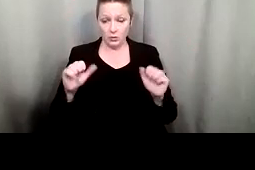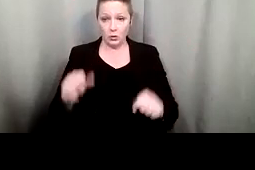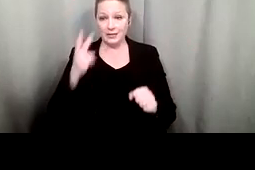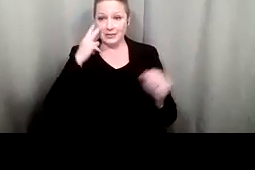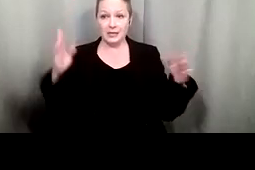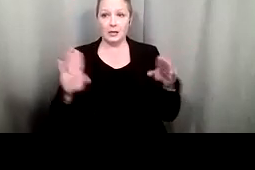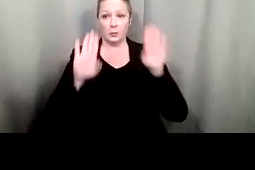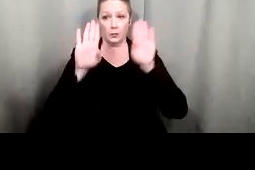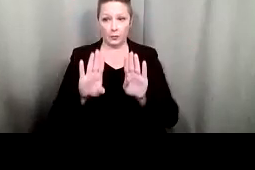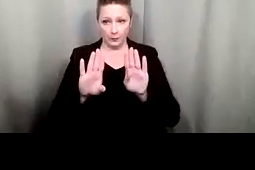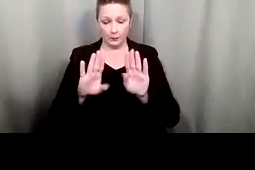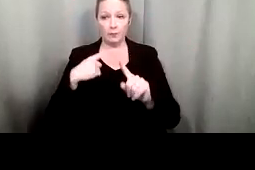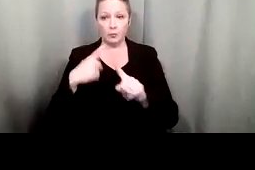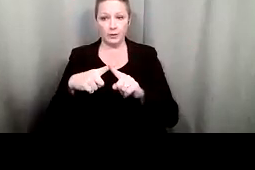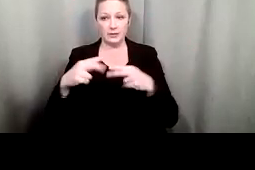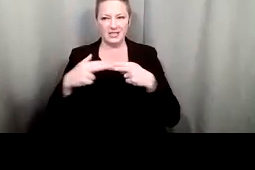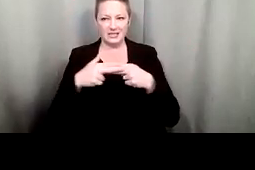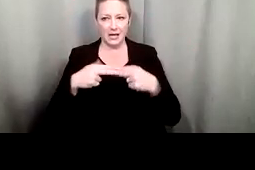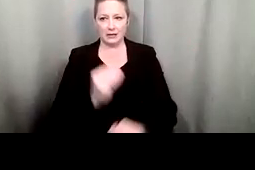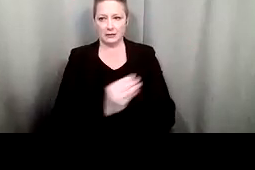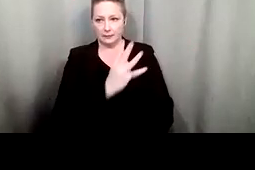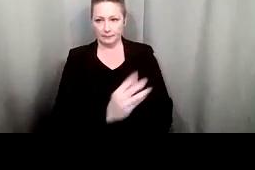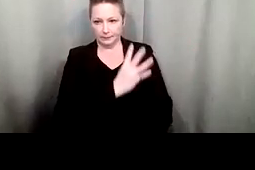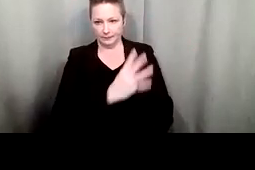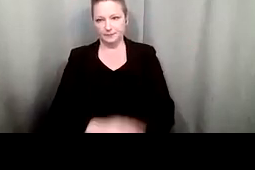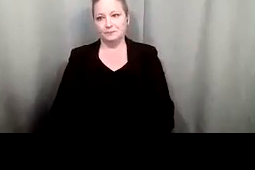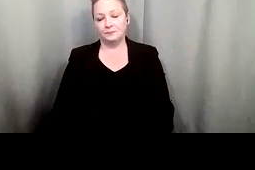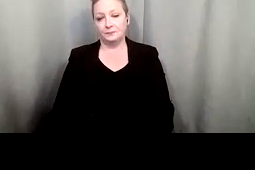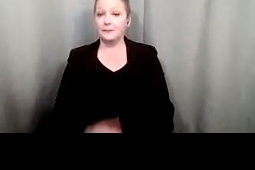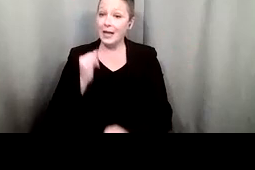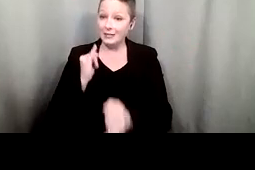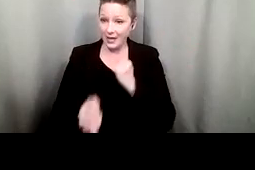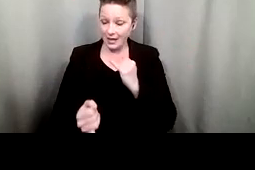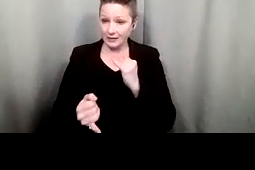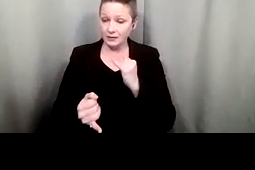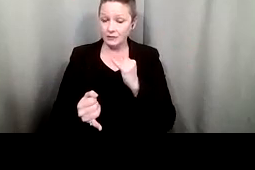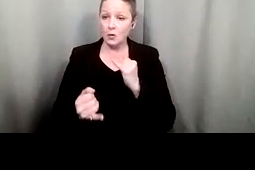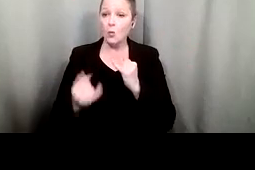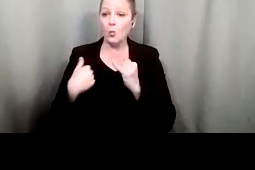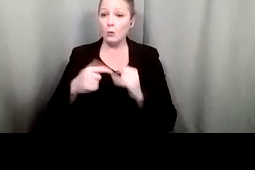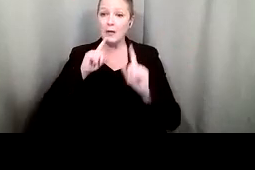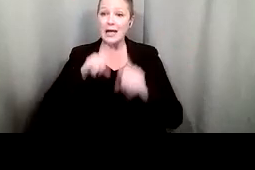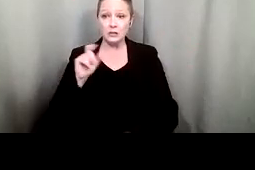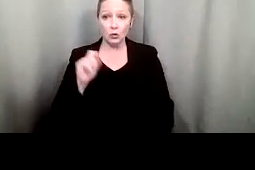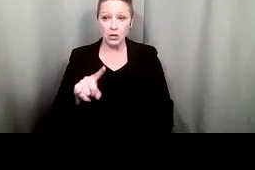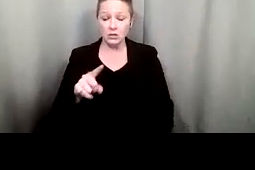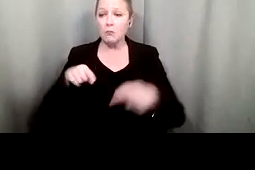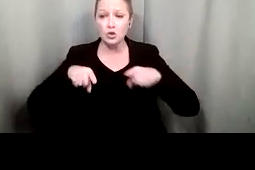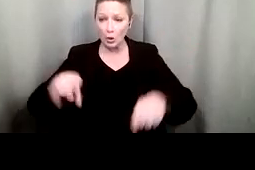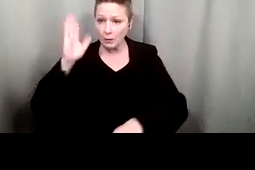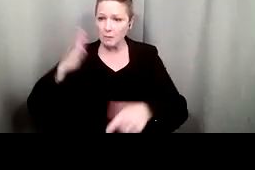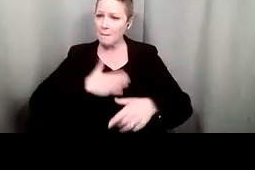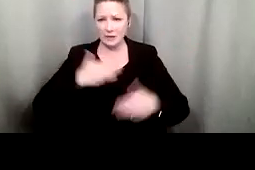addition to the slideshow. We will address questions at the end, but please feel free to send questions anytime during the